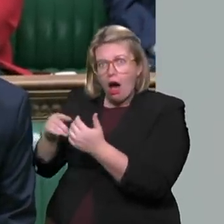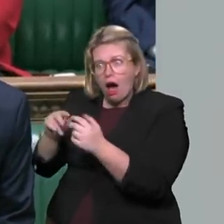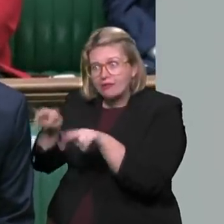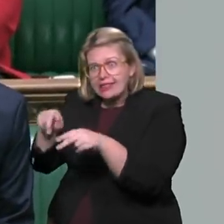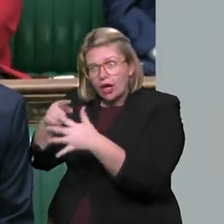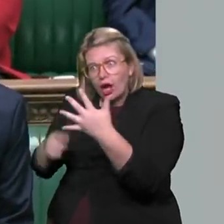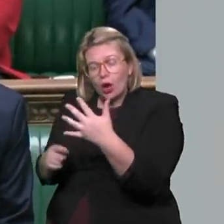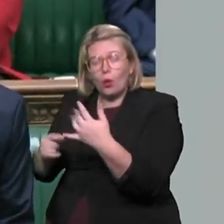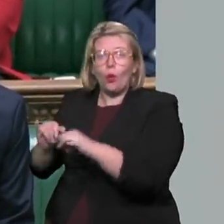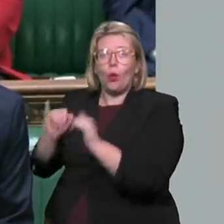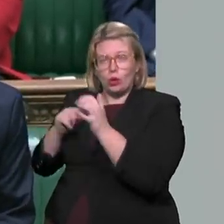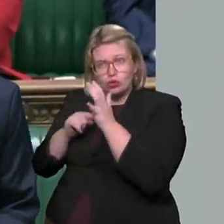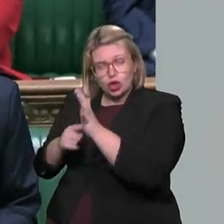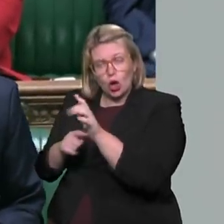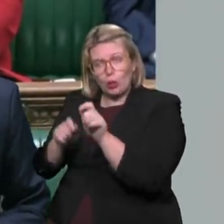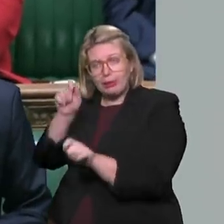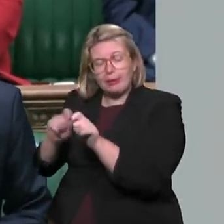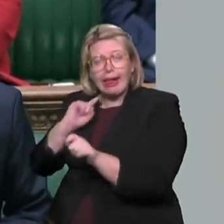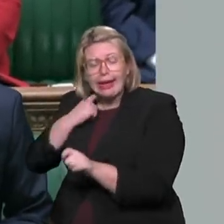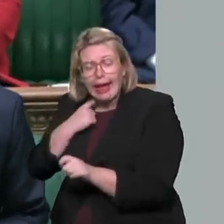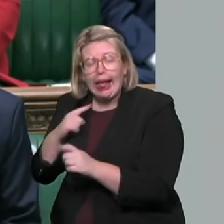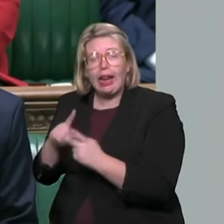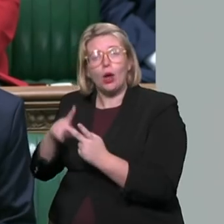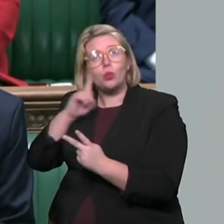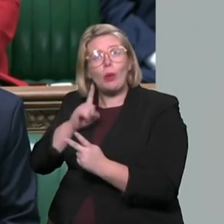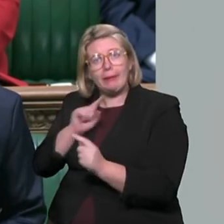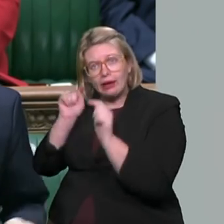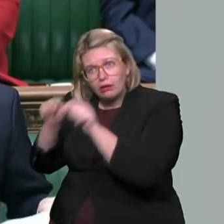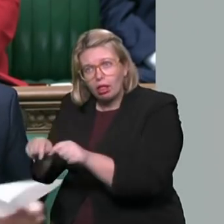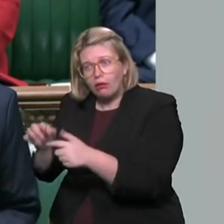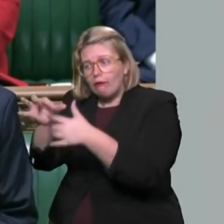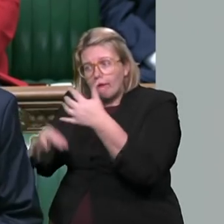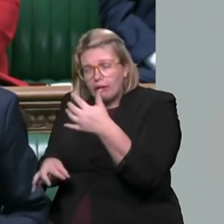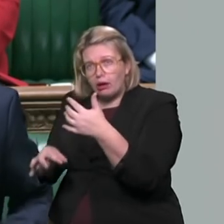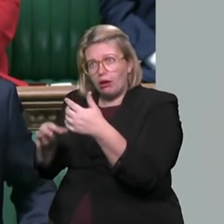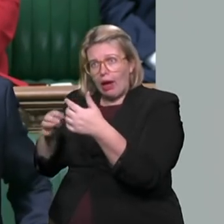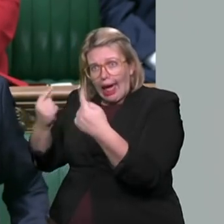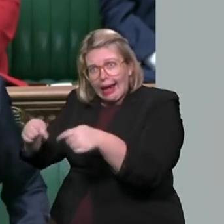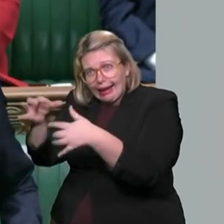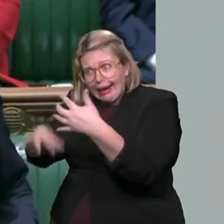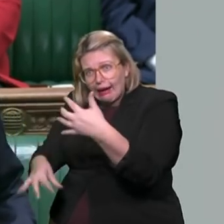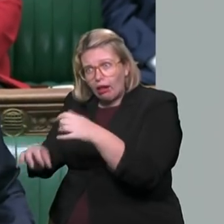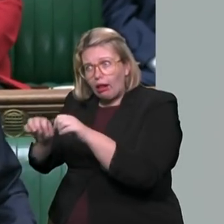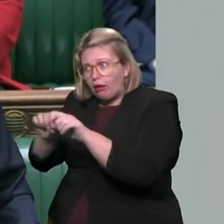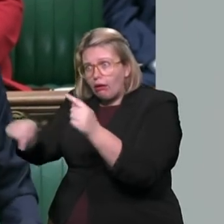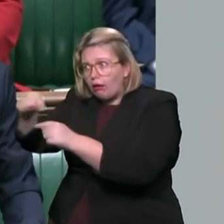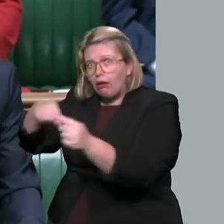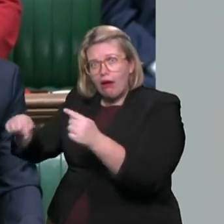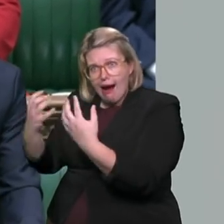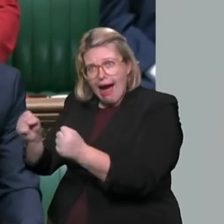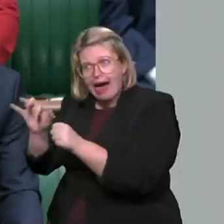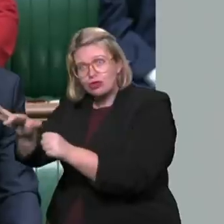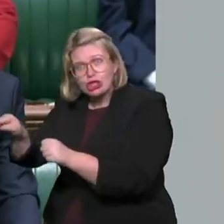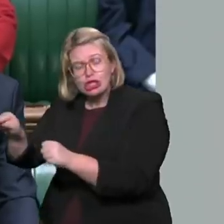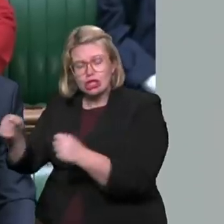posts are illegal. All of them are harmful. And Hope Not Hate and the Board of Deputies have